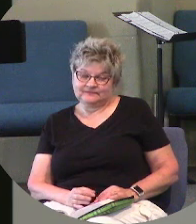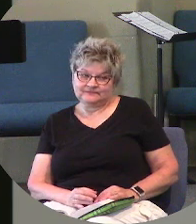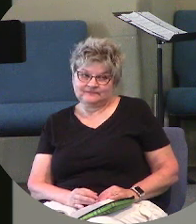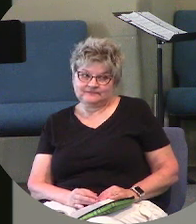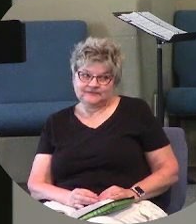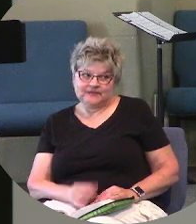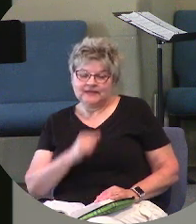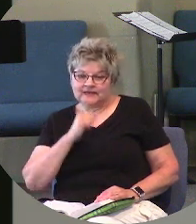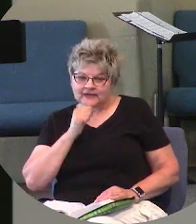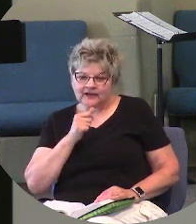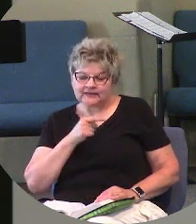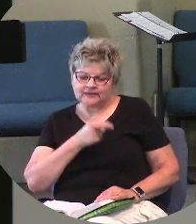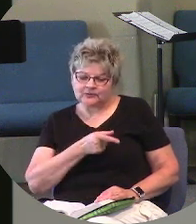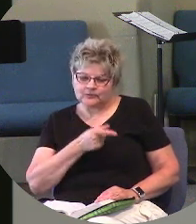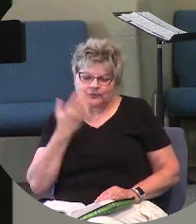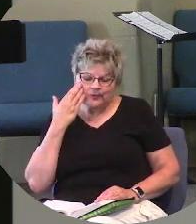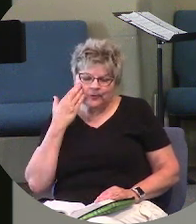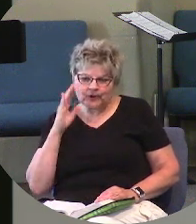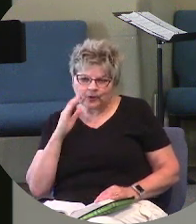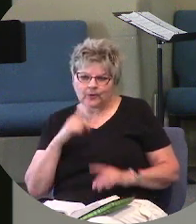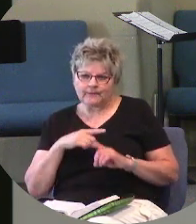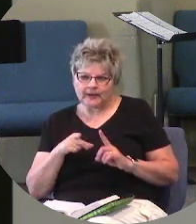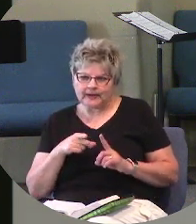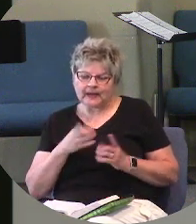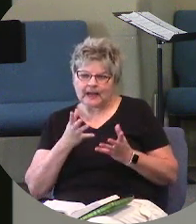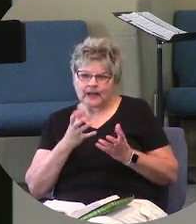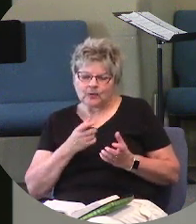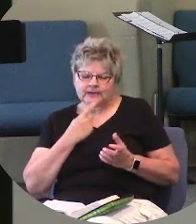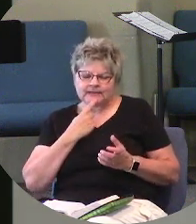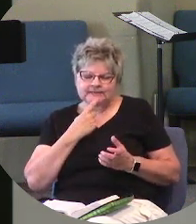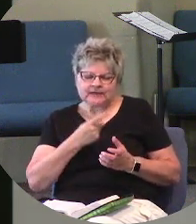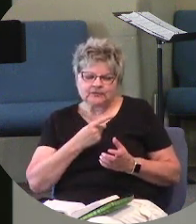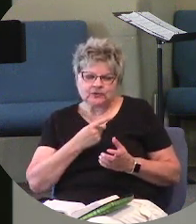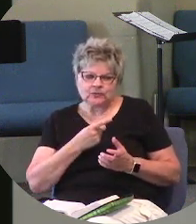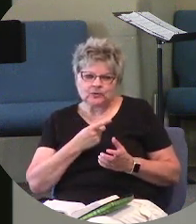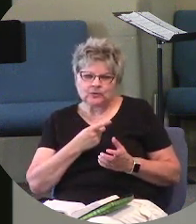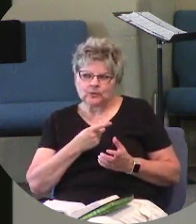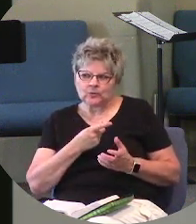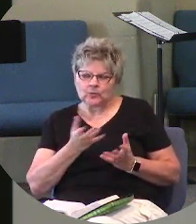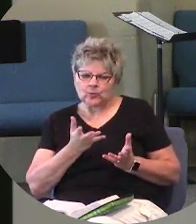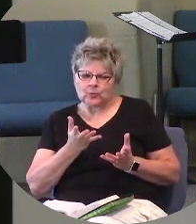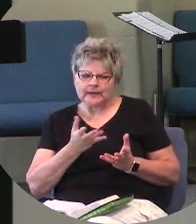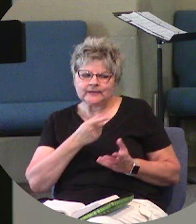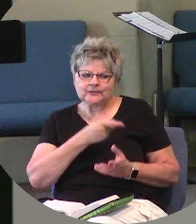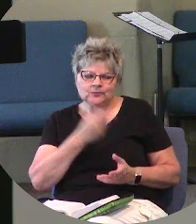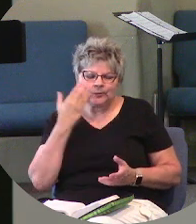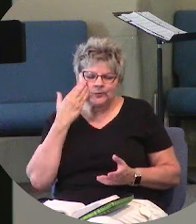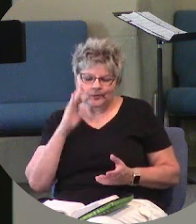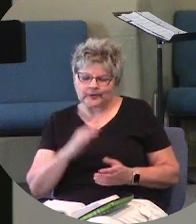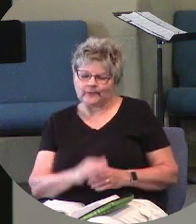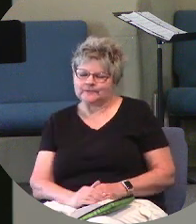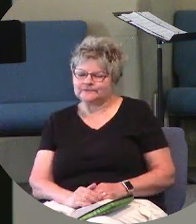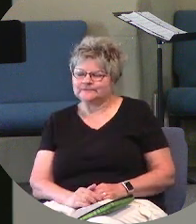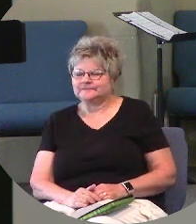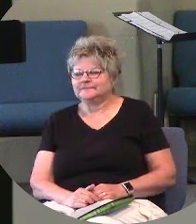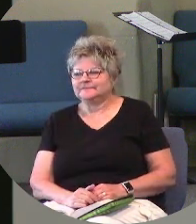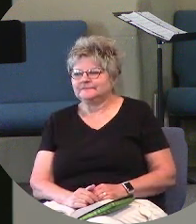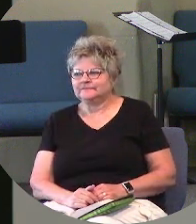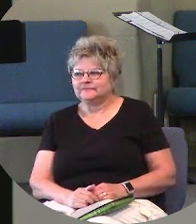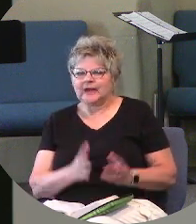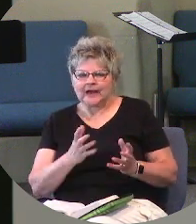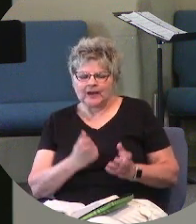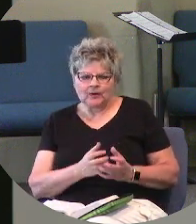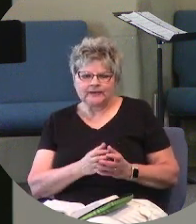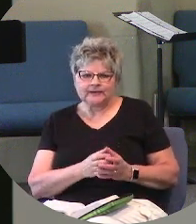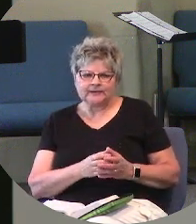not that you don't know but I want to tell you what you don't know. I want to